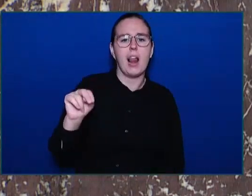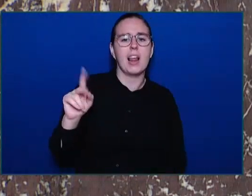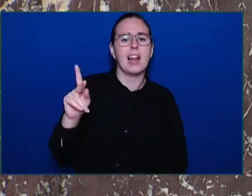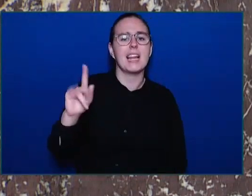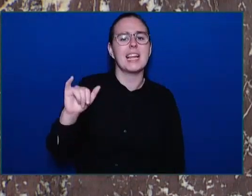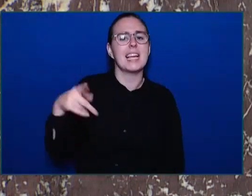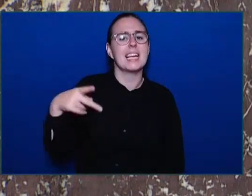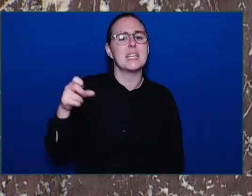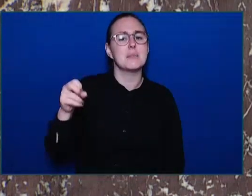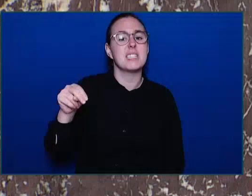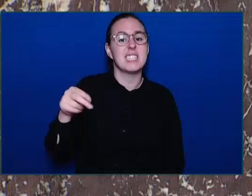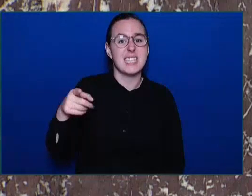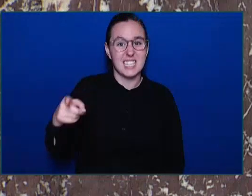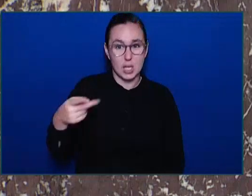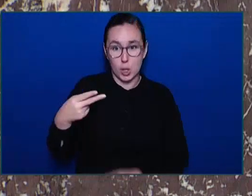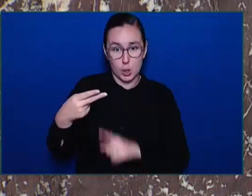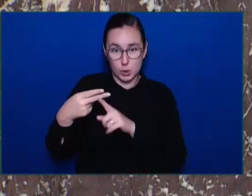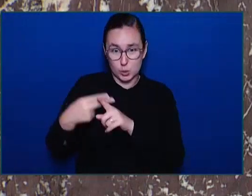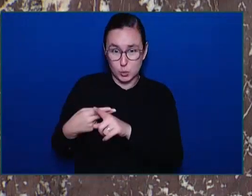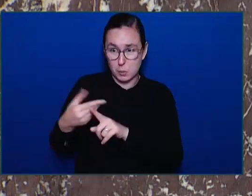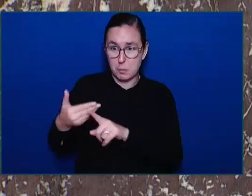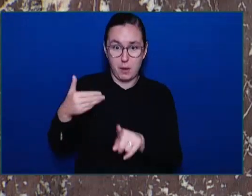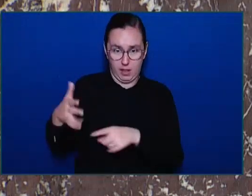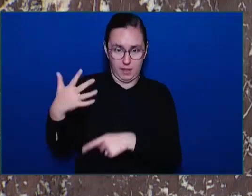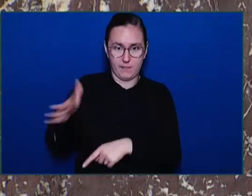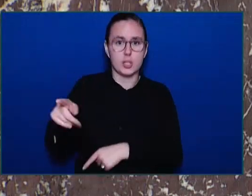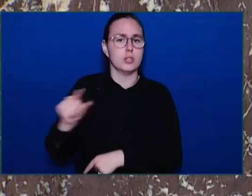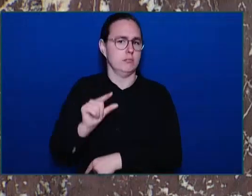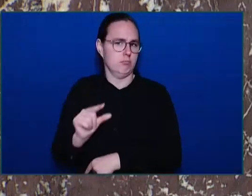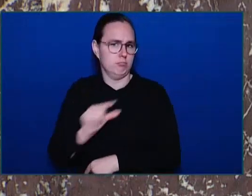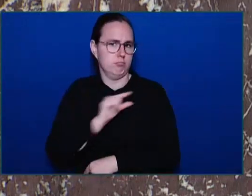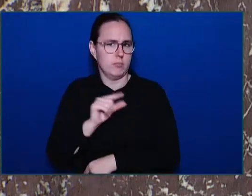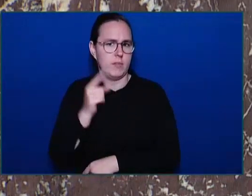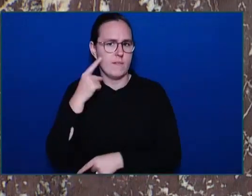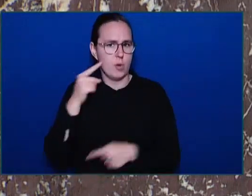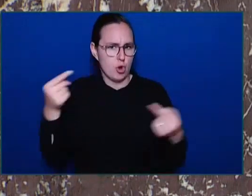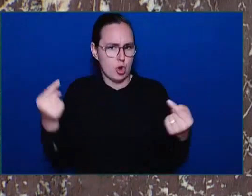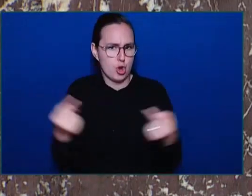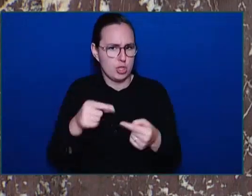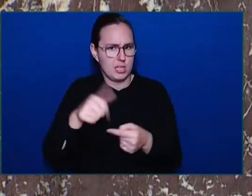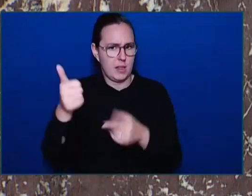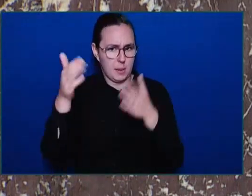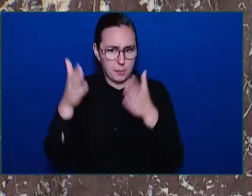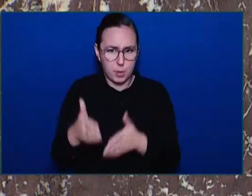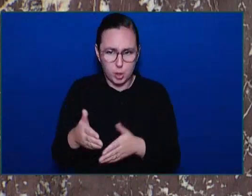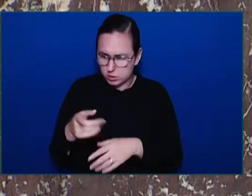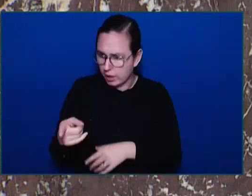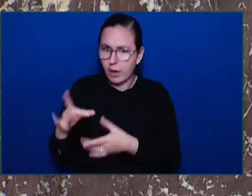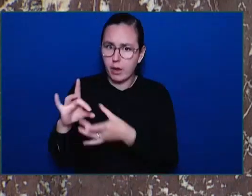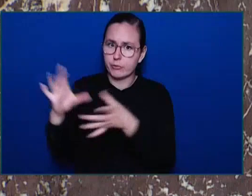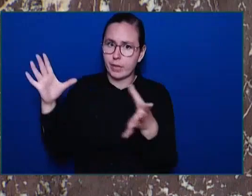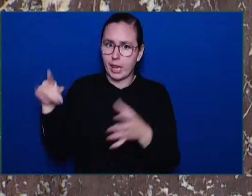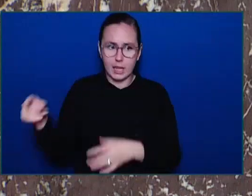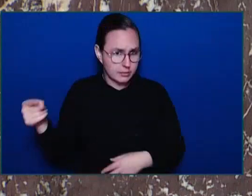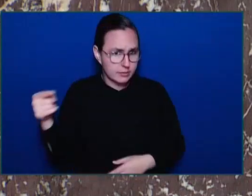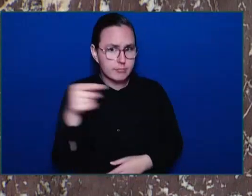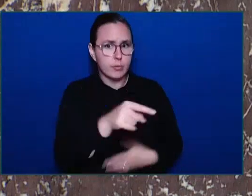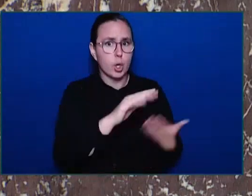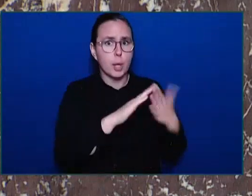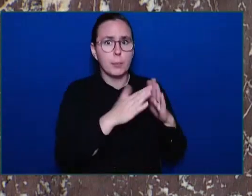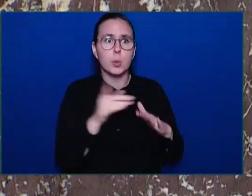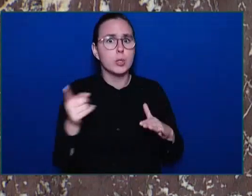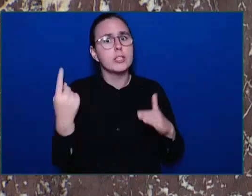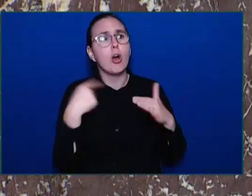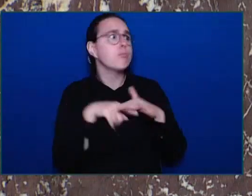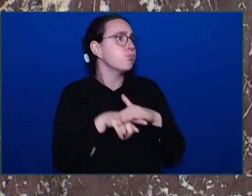Kipson was allowed back into the community, where he went on to viciously attack a 74-year-old woman waiting for a